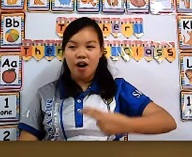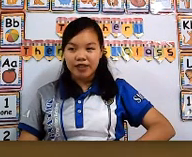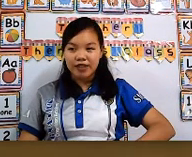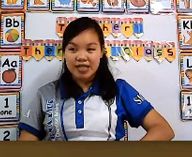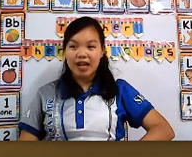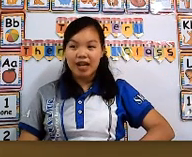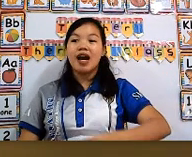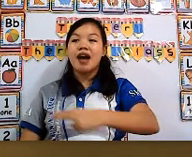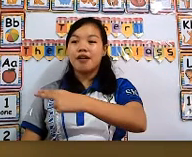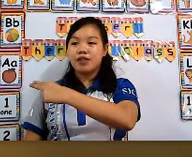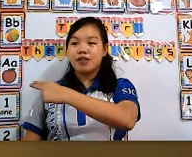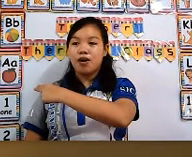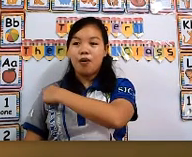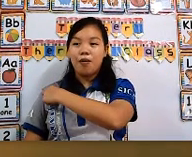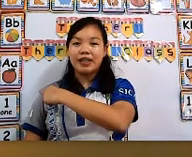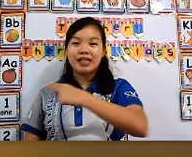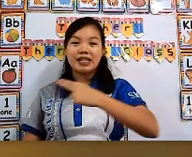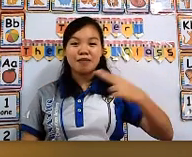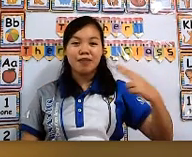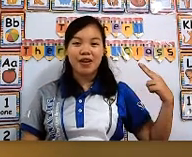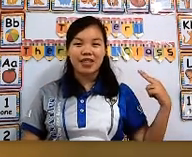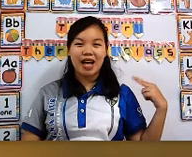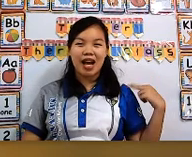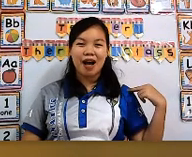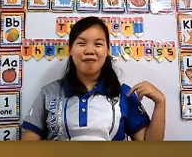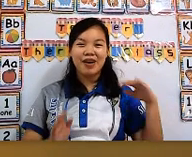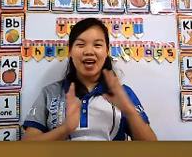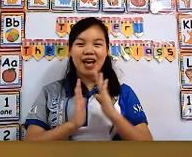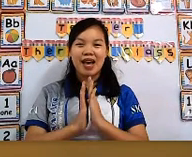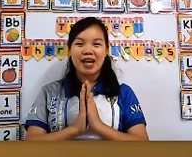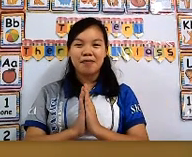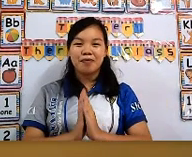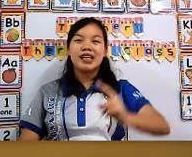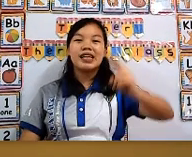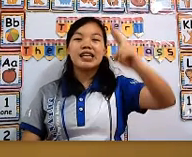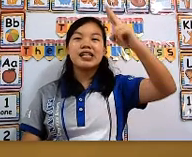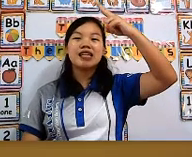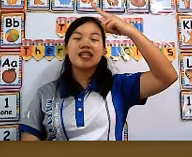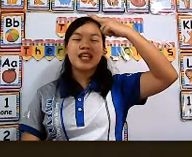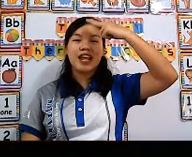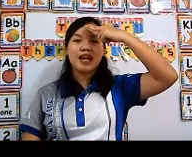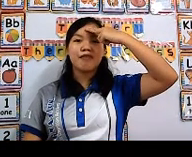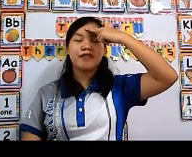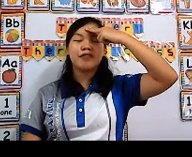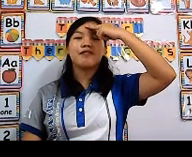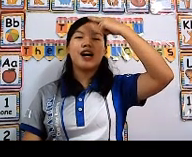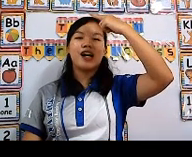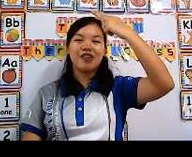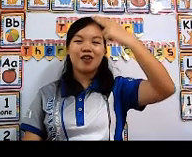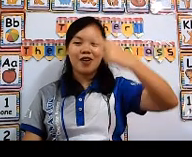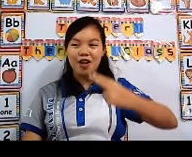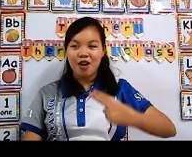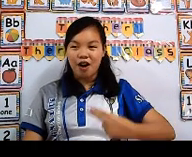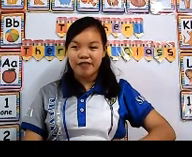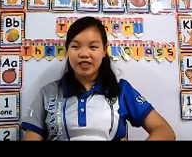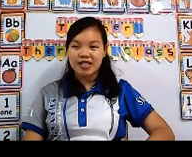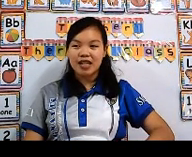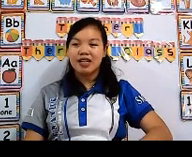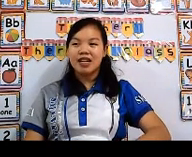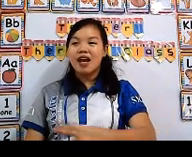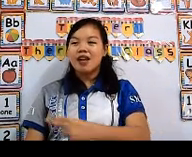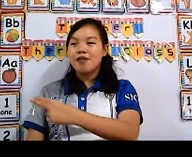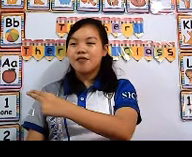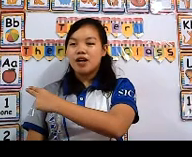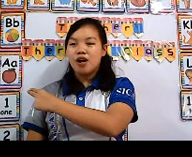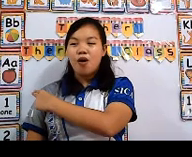And of the Son And of the Holy Spirit Amen In the name of the Father And of